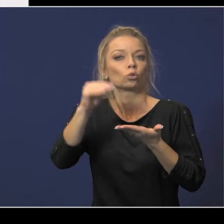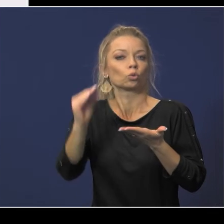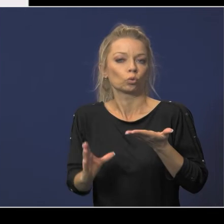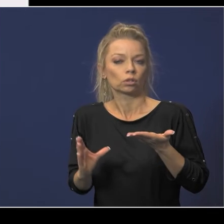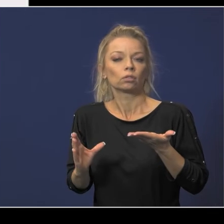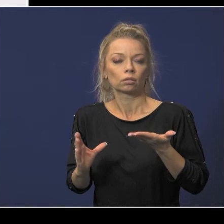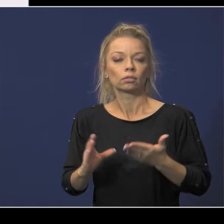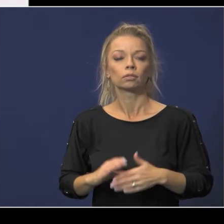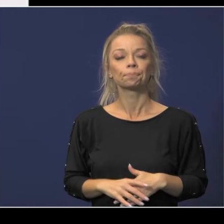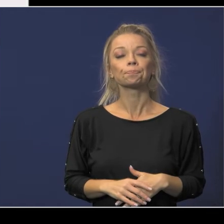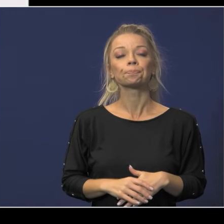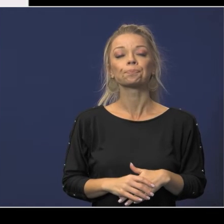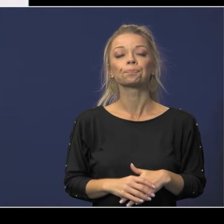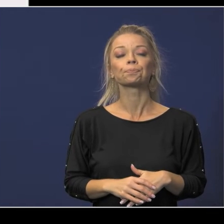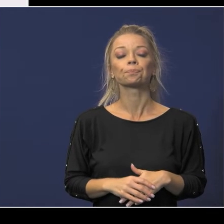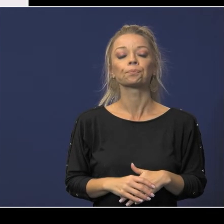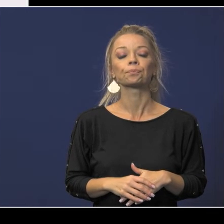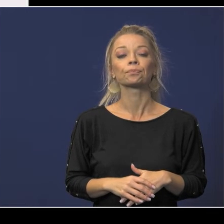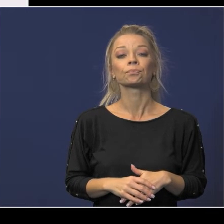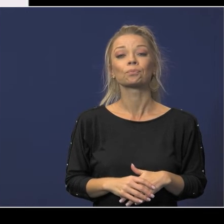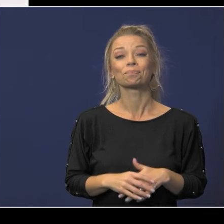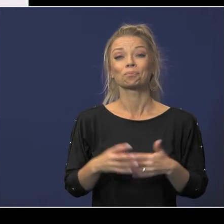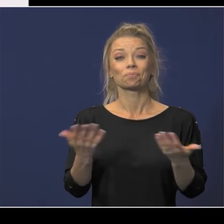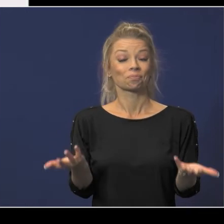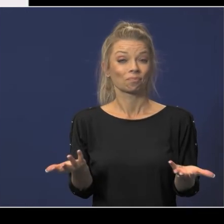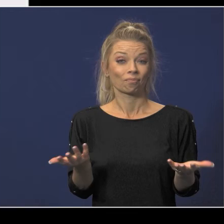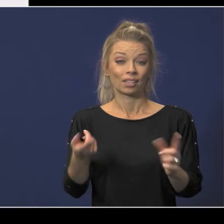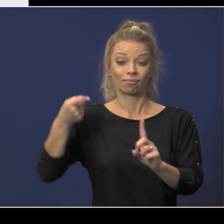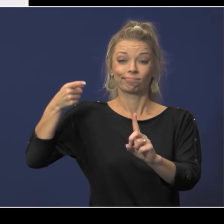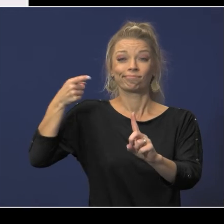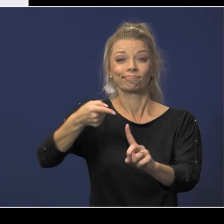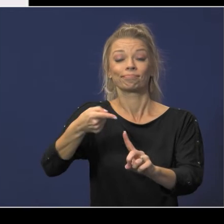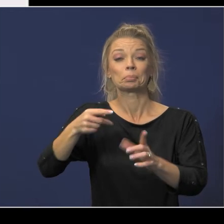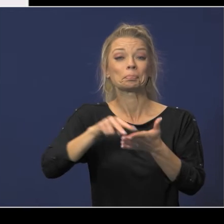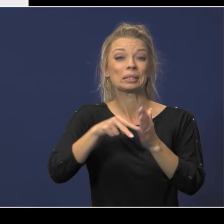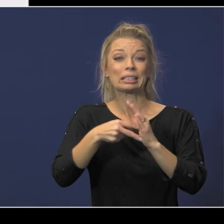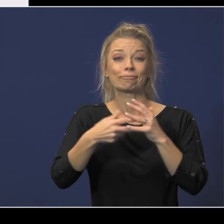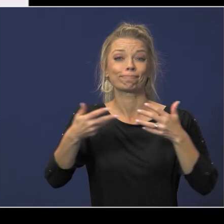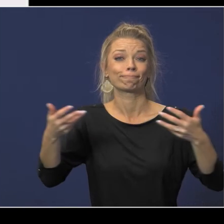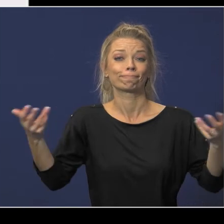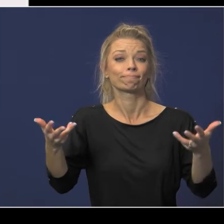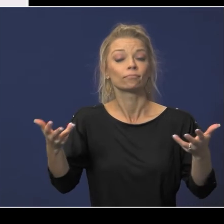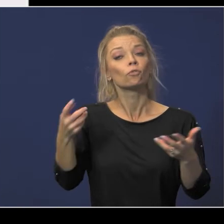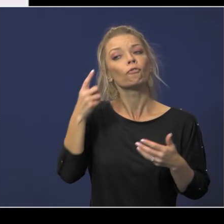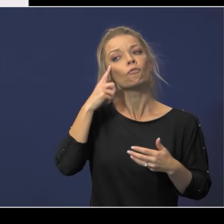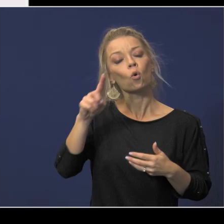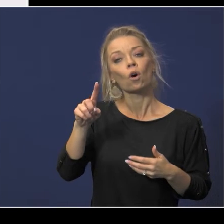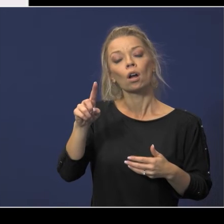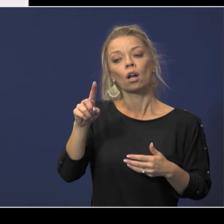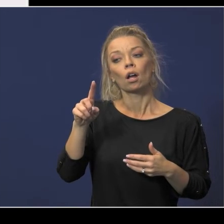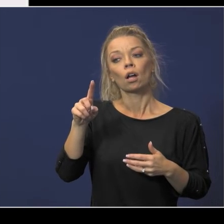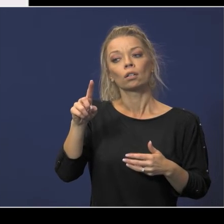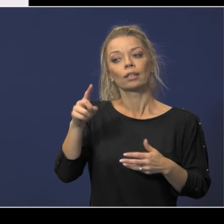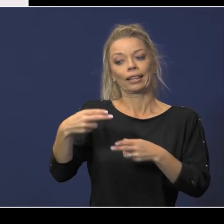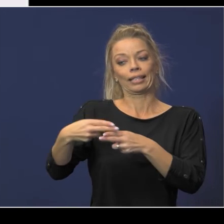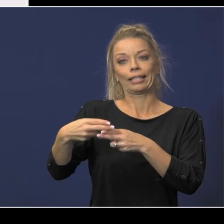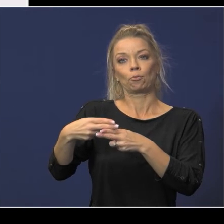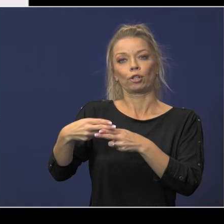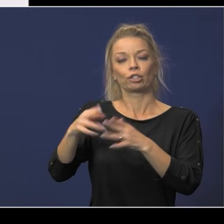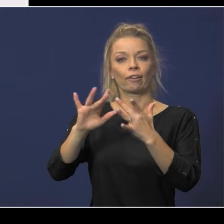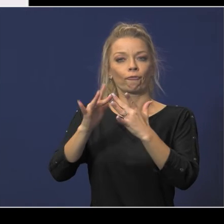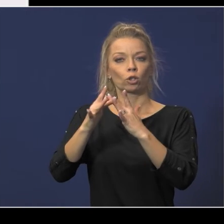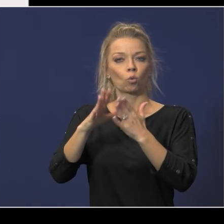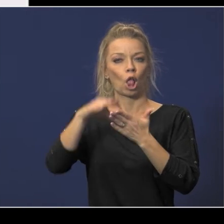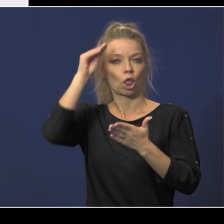so then what does that mean what does that mean for uh for temporary virtual learning